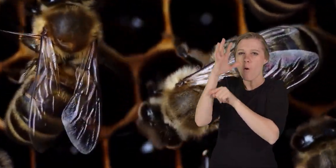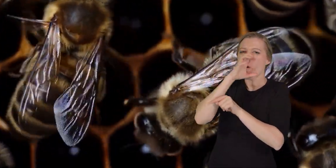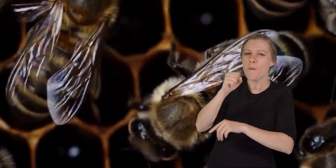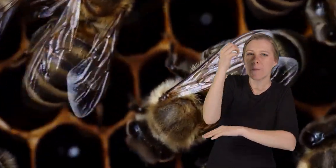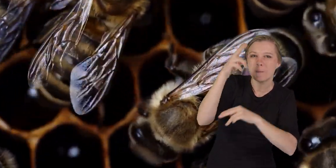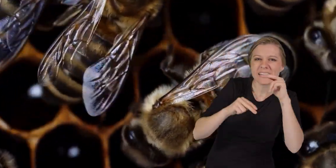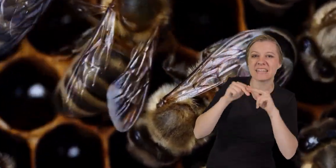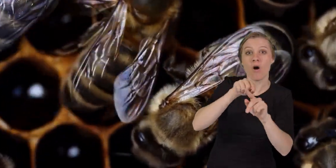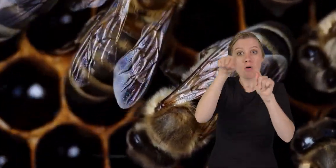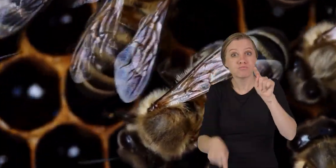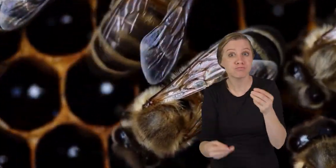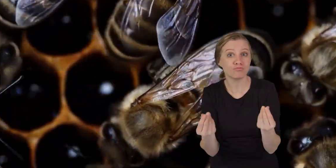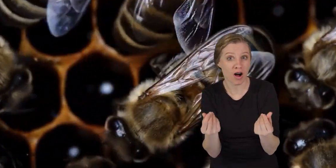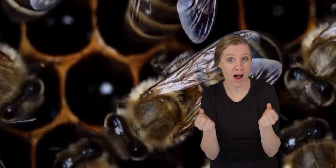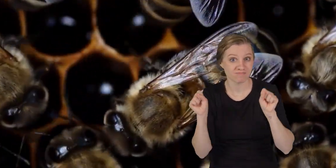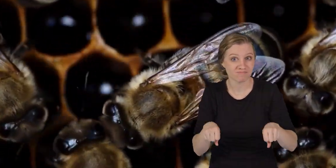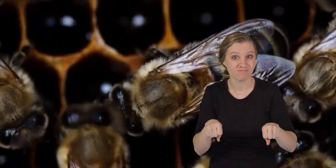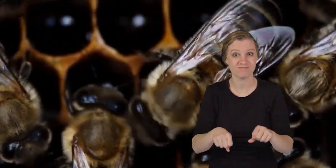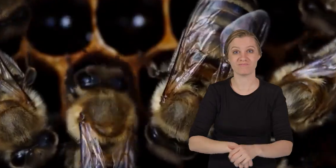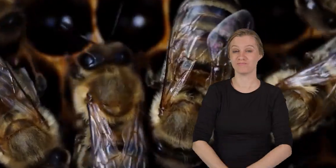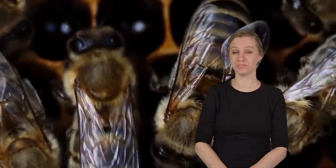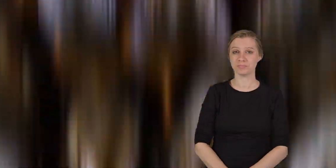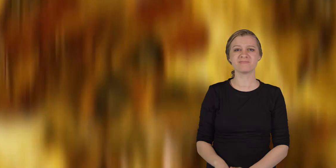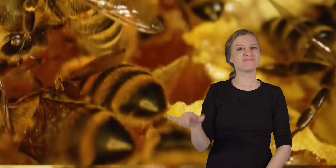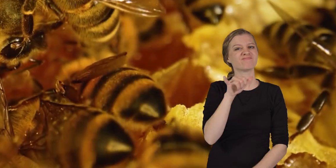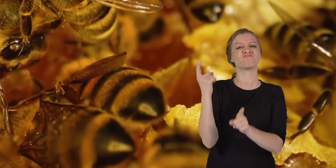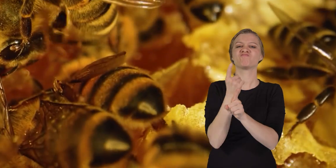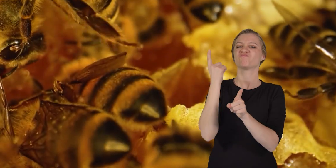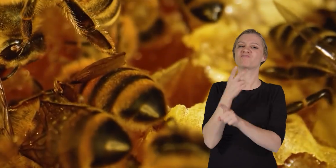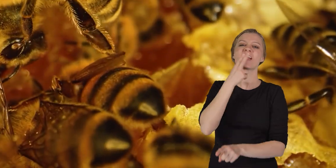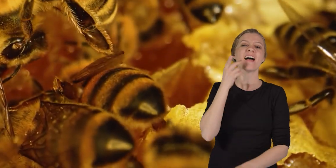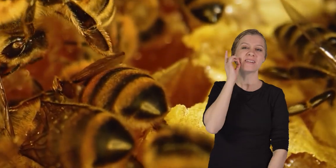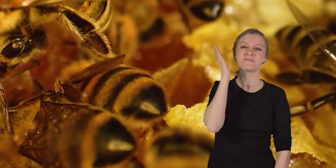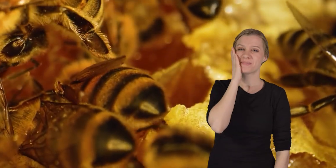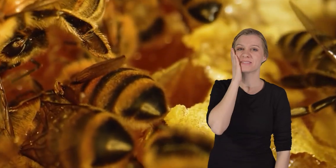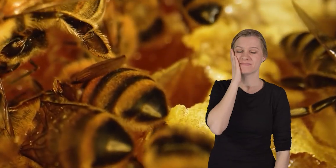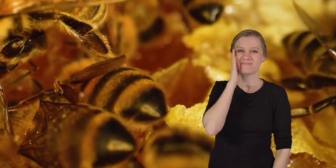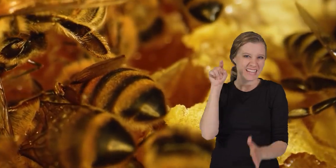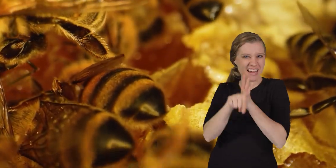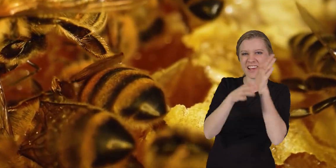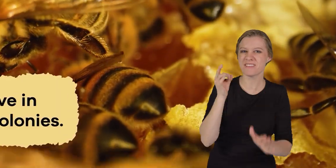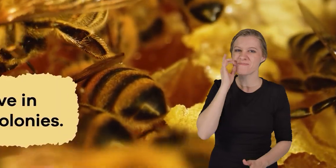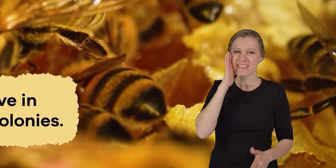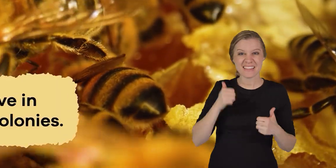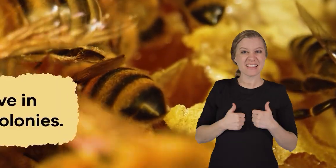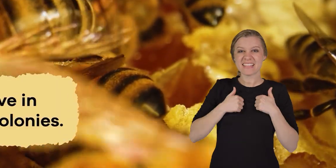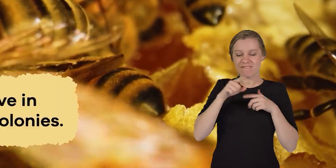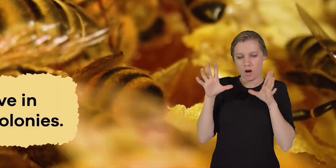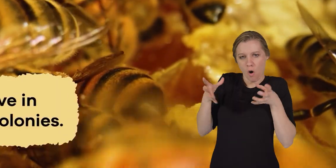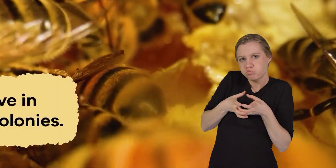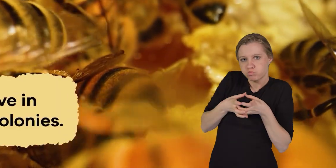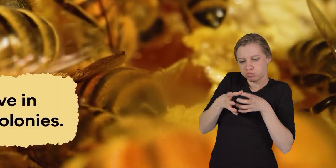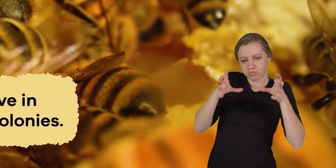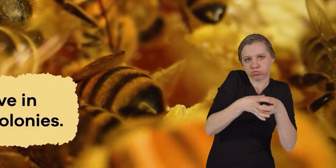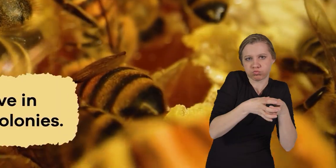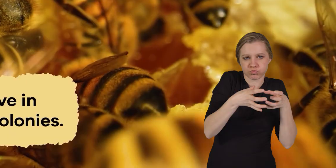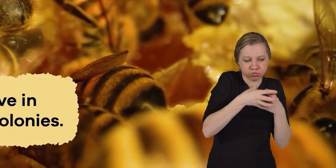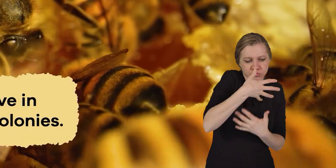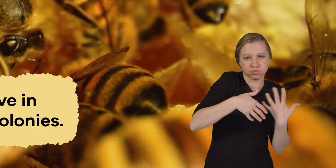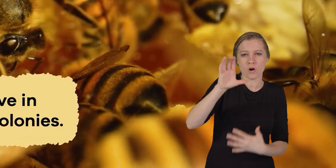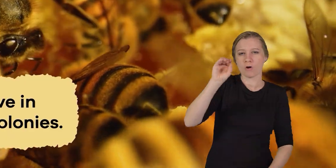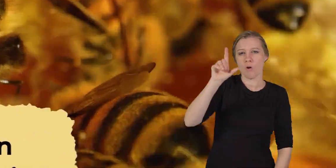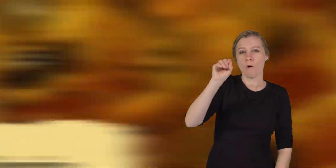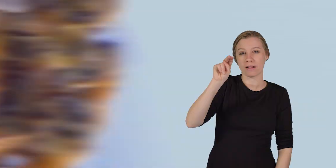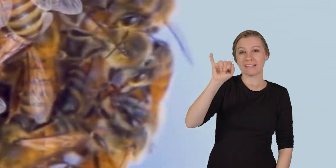old buildings, or sometimes even the ground. Like regular honeybees, killer bees live in groups called